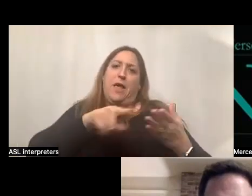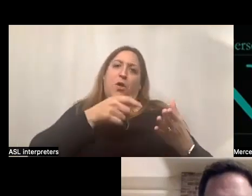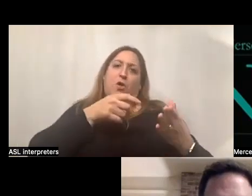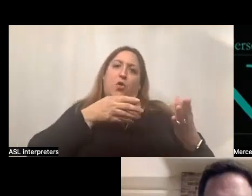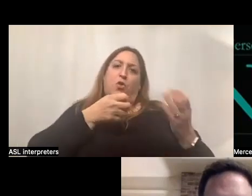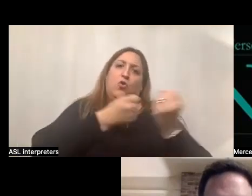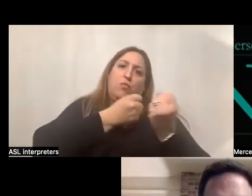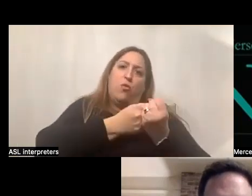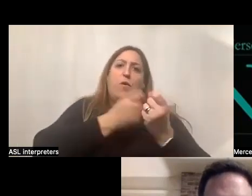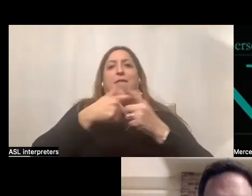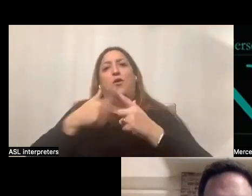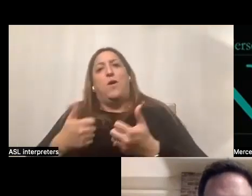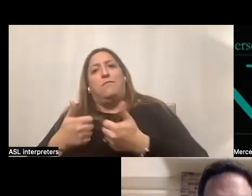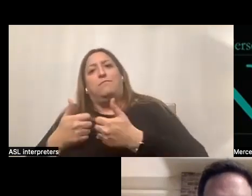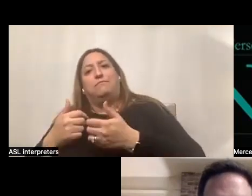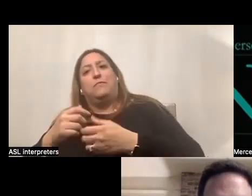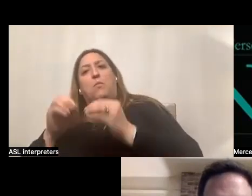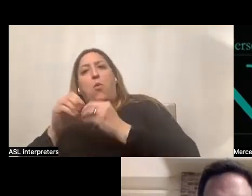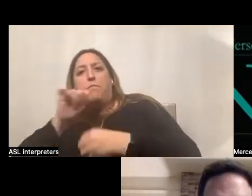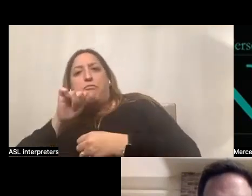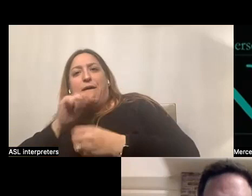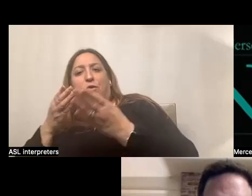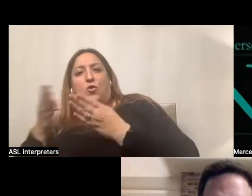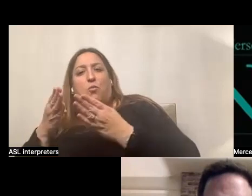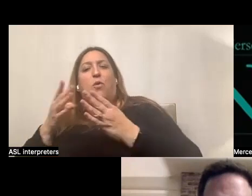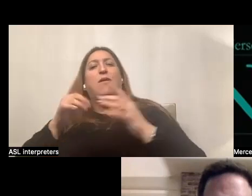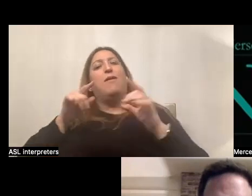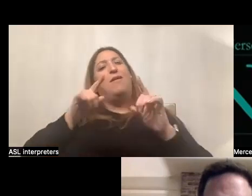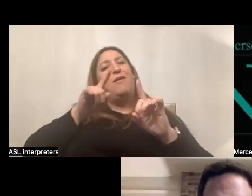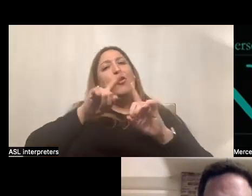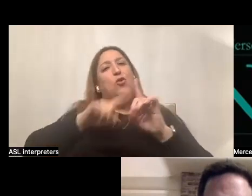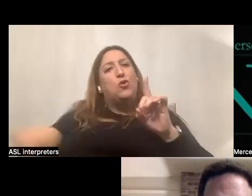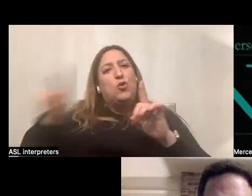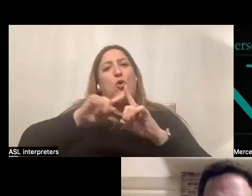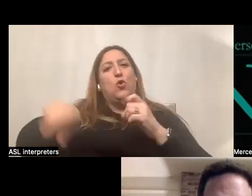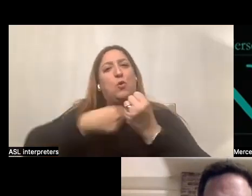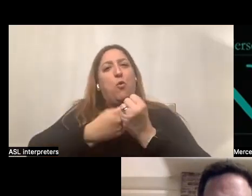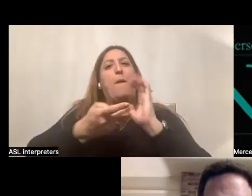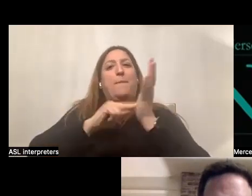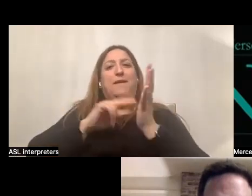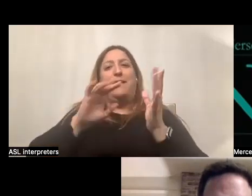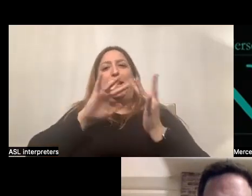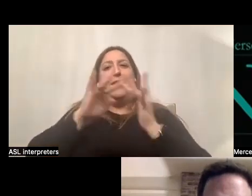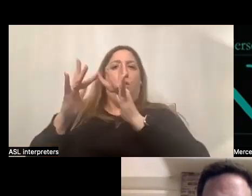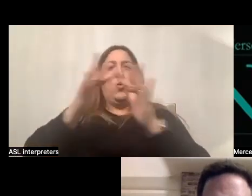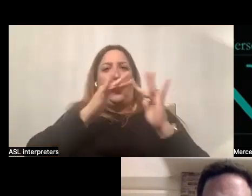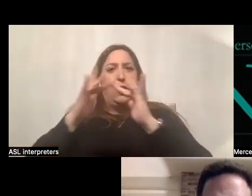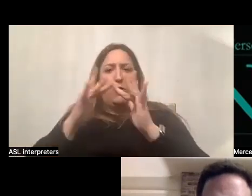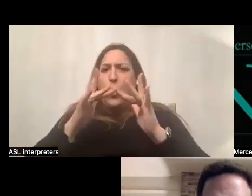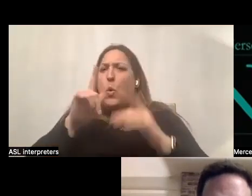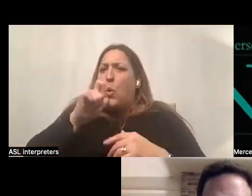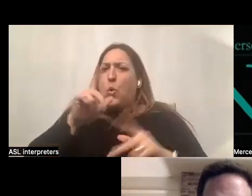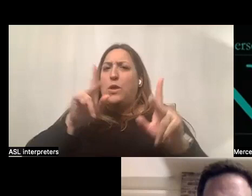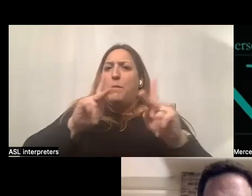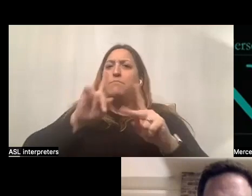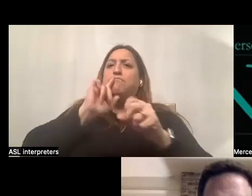their intimate supports. And really when we're talking about circles of supports, we're talking about support networks. Um, who, who are the people that truly